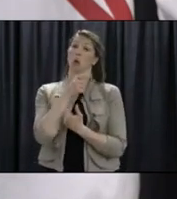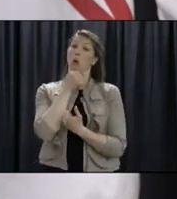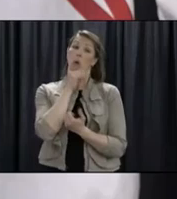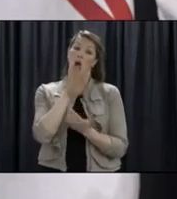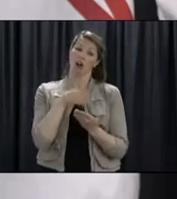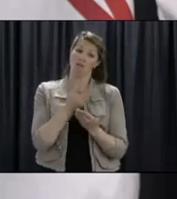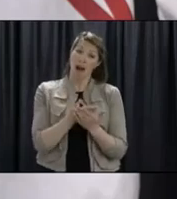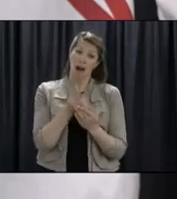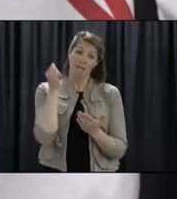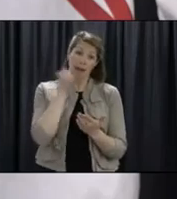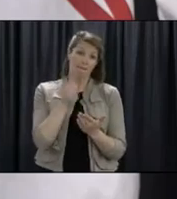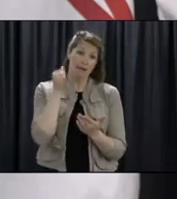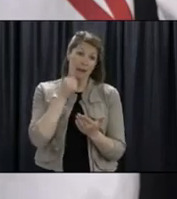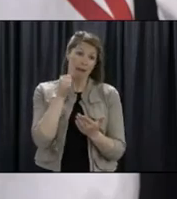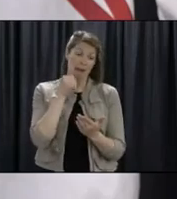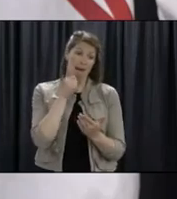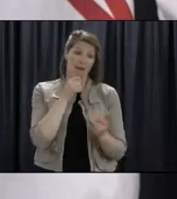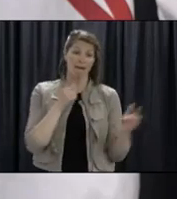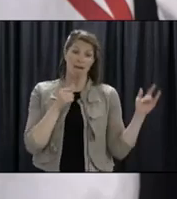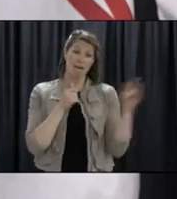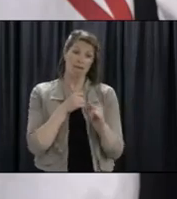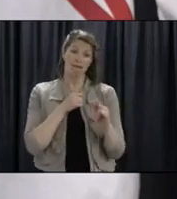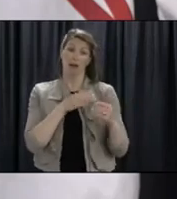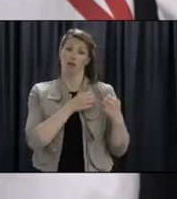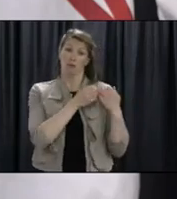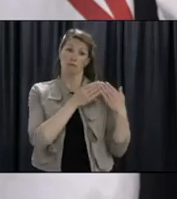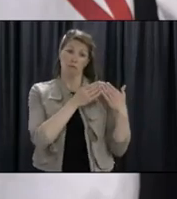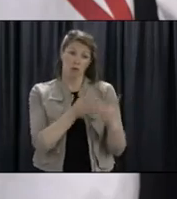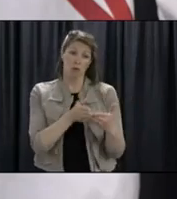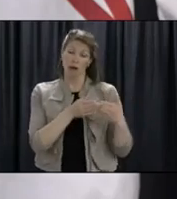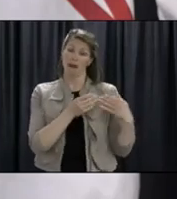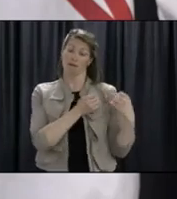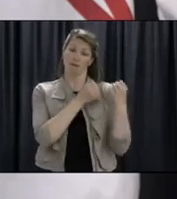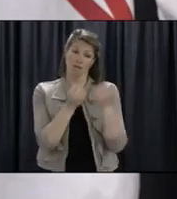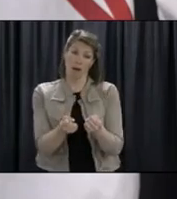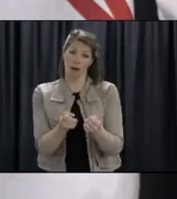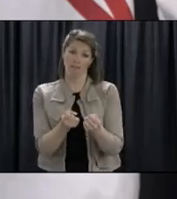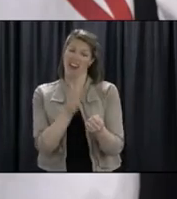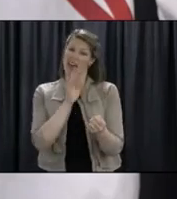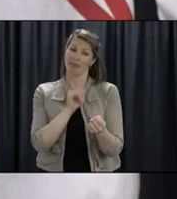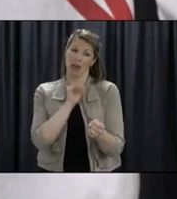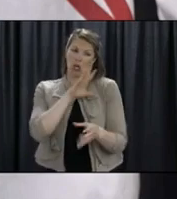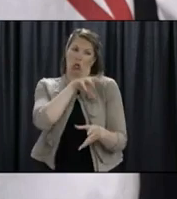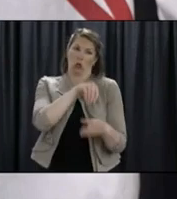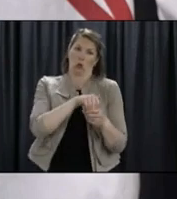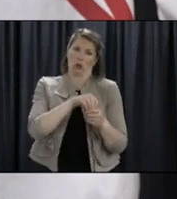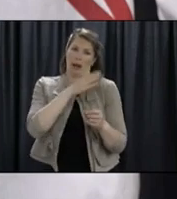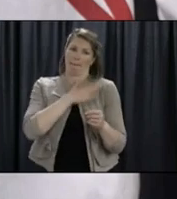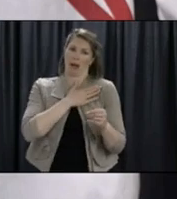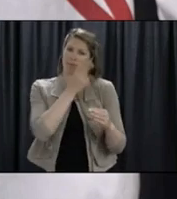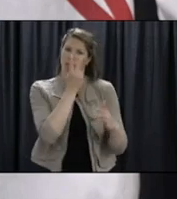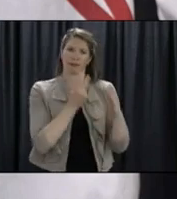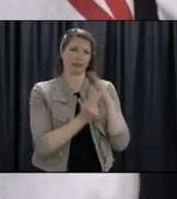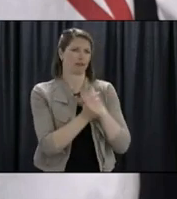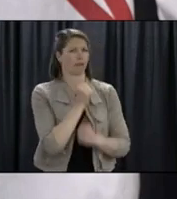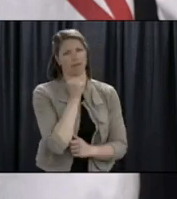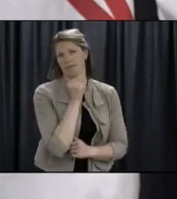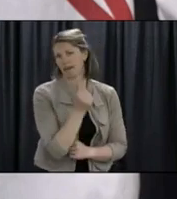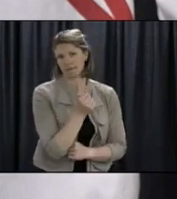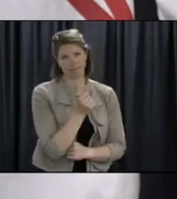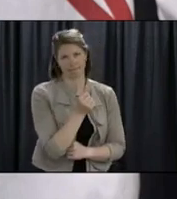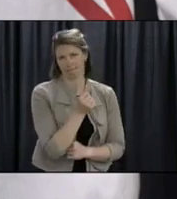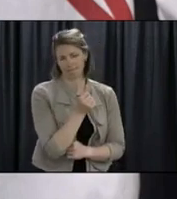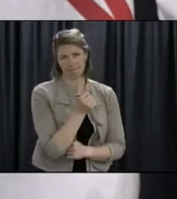And so that importation risk is not actually put into that model right now. But to answer your question, the risk of community